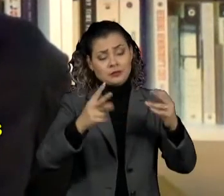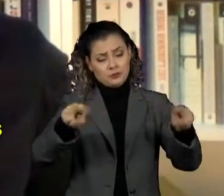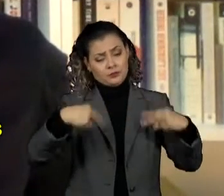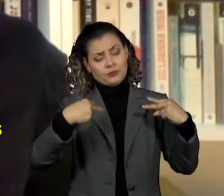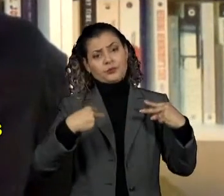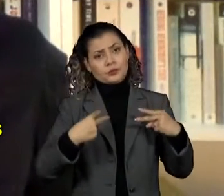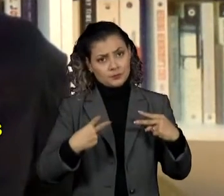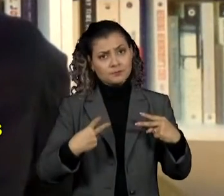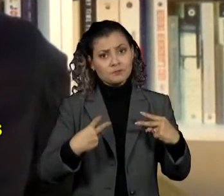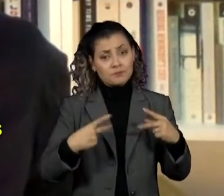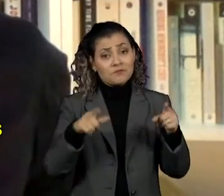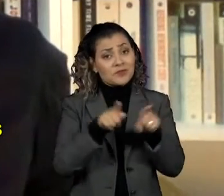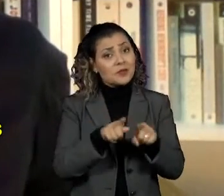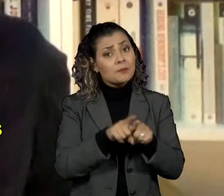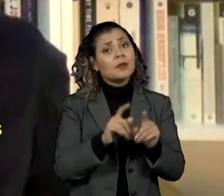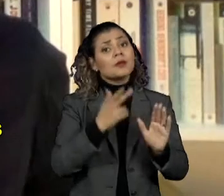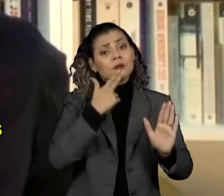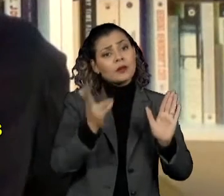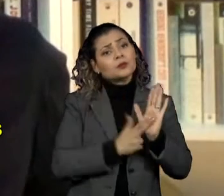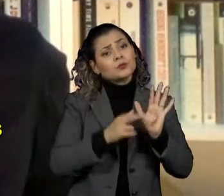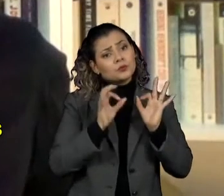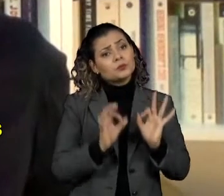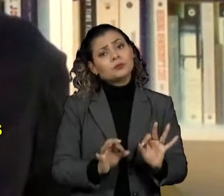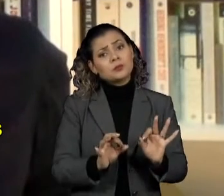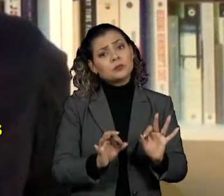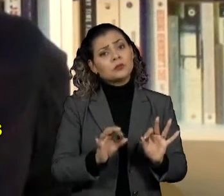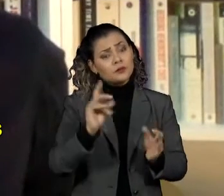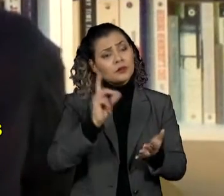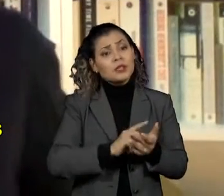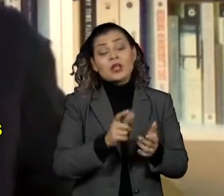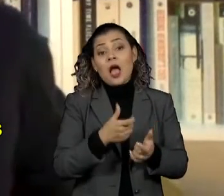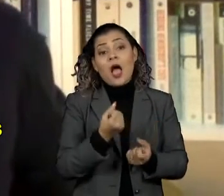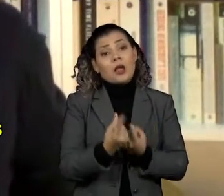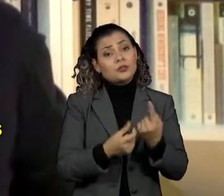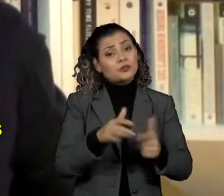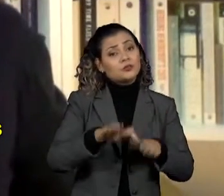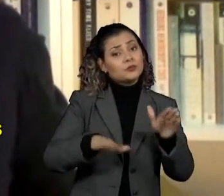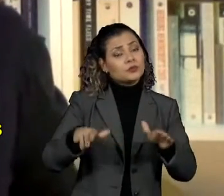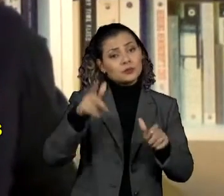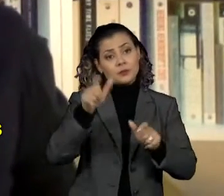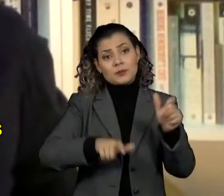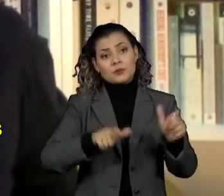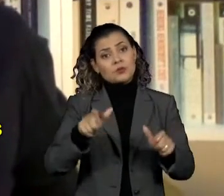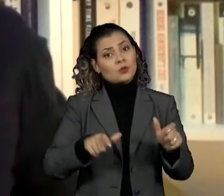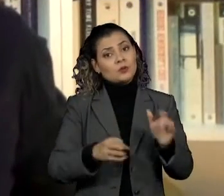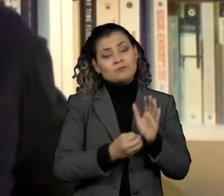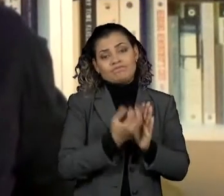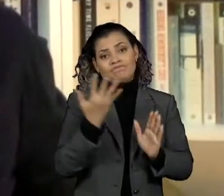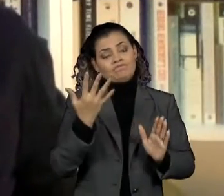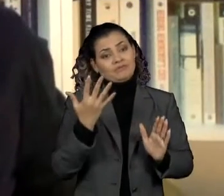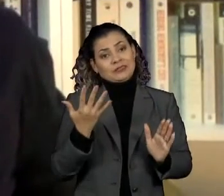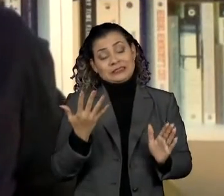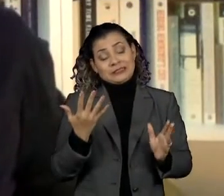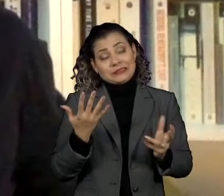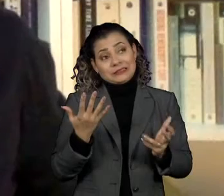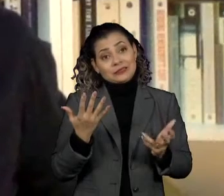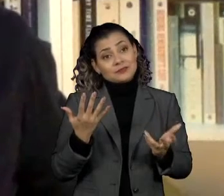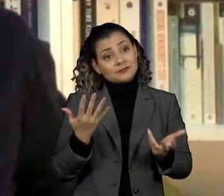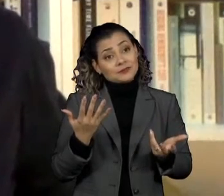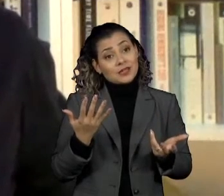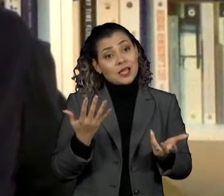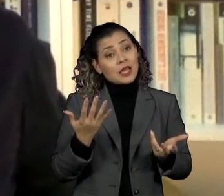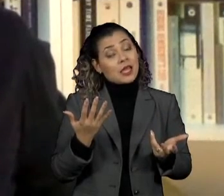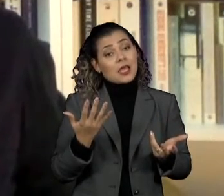honest, we have been able to, I would say, mostly deliver the